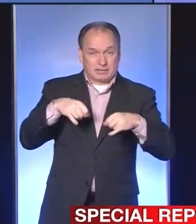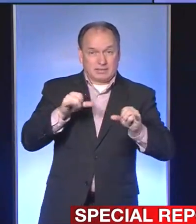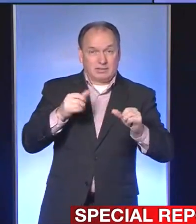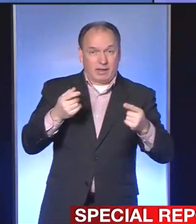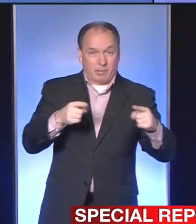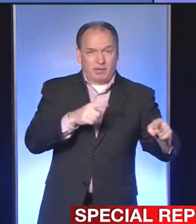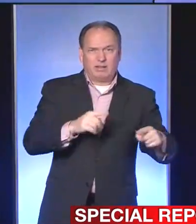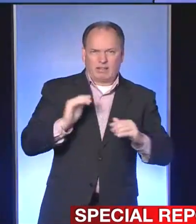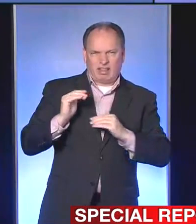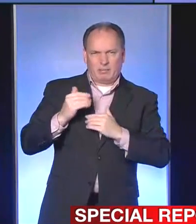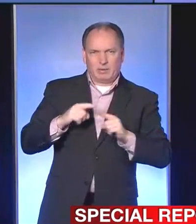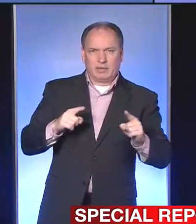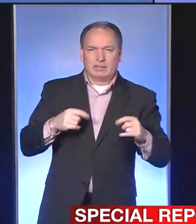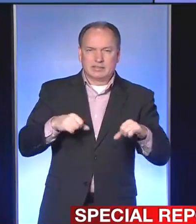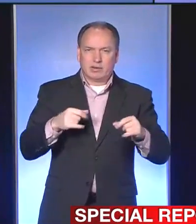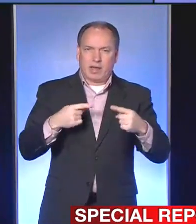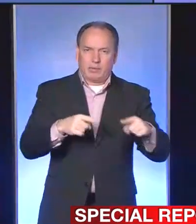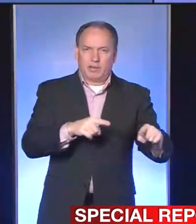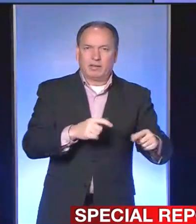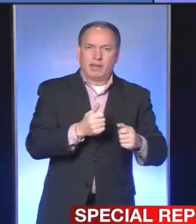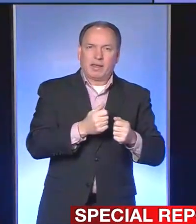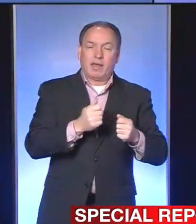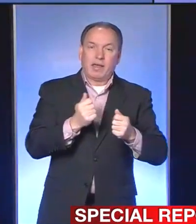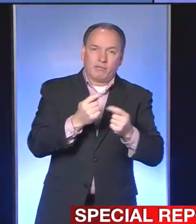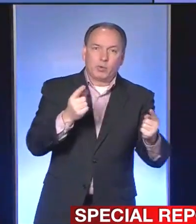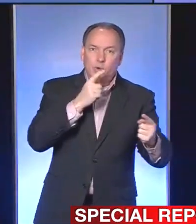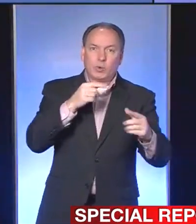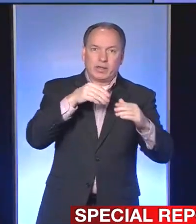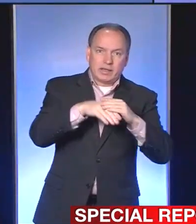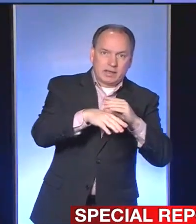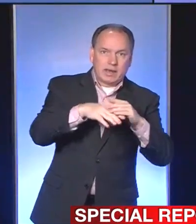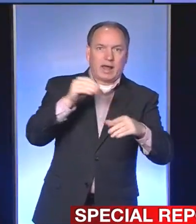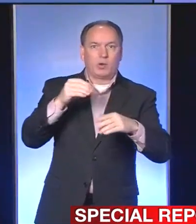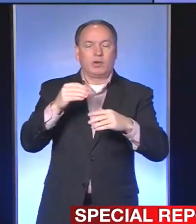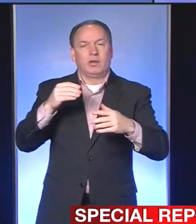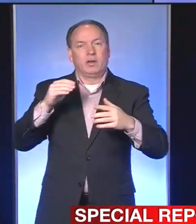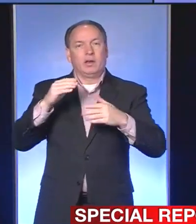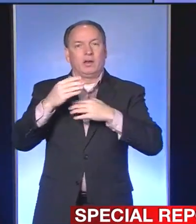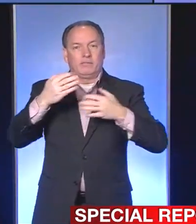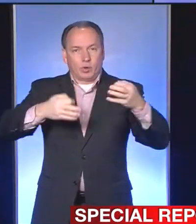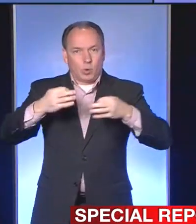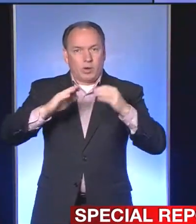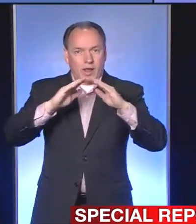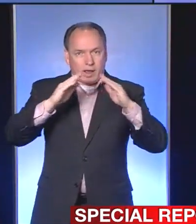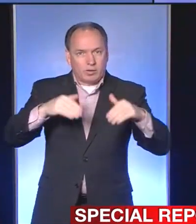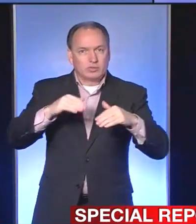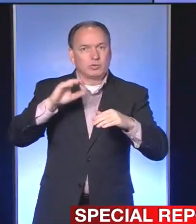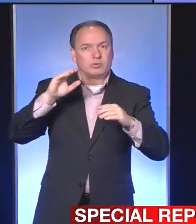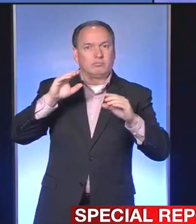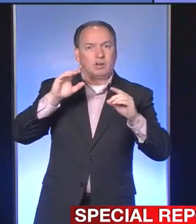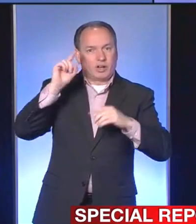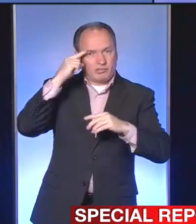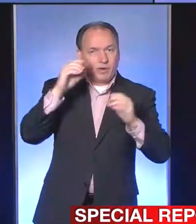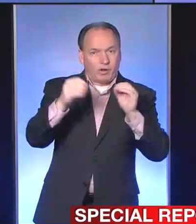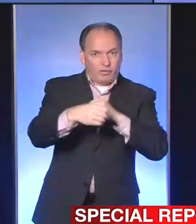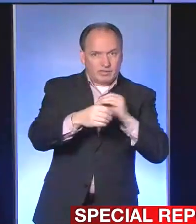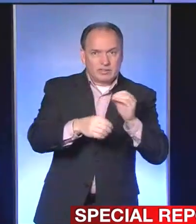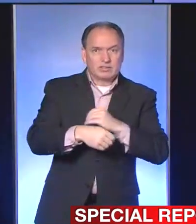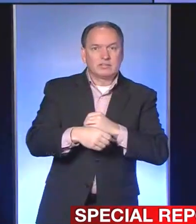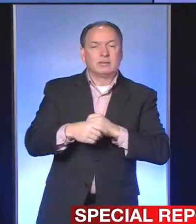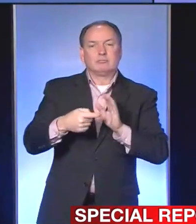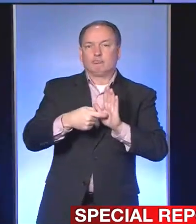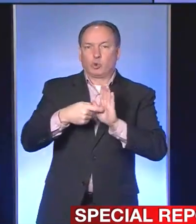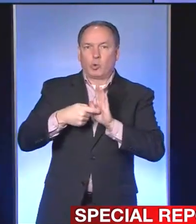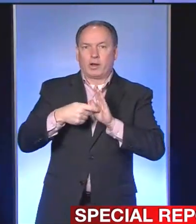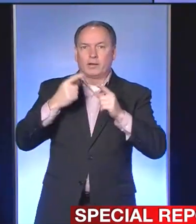they are still happening. And every employee coming in and out of county government offices, which many still are doing, will need to have a mask